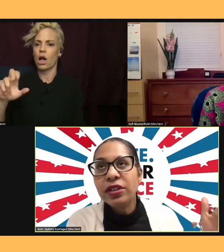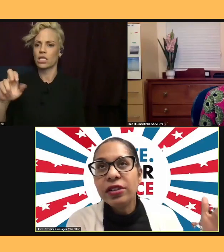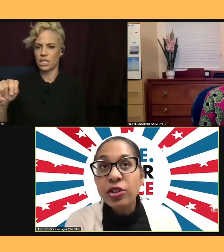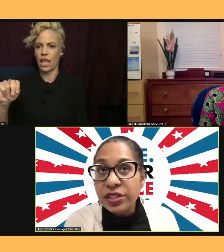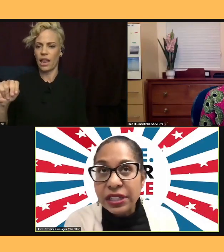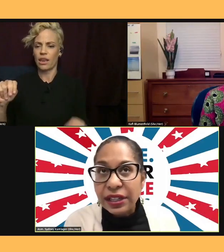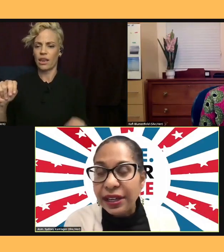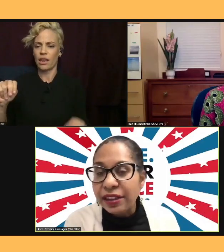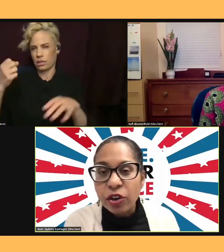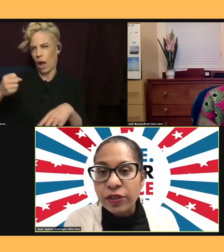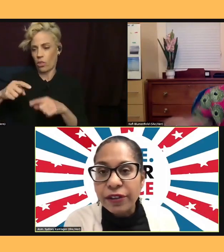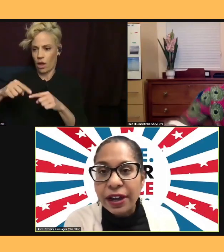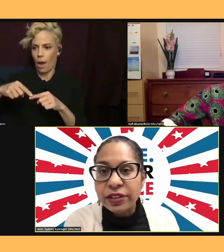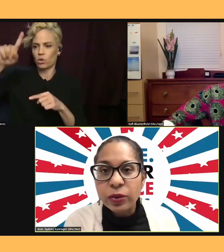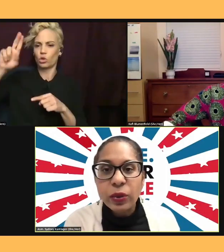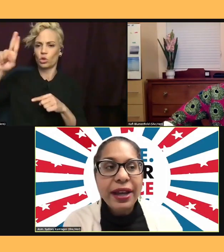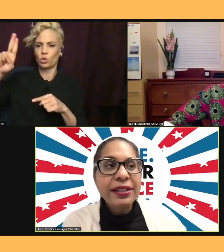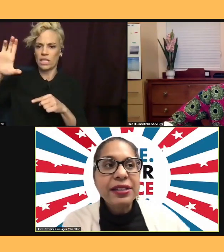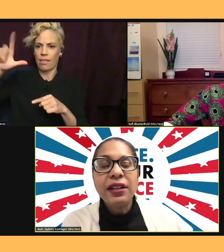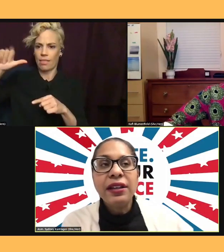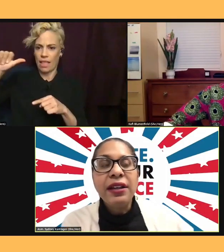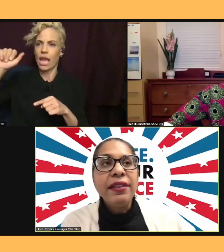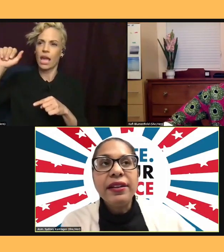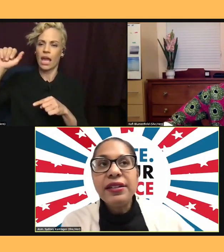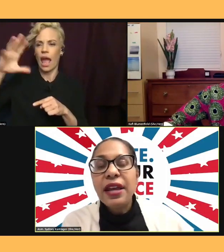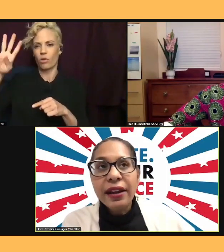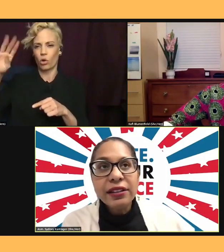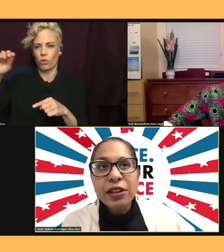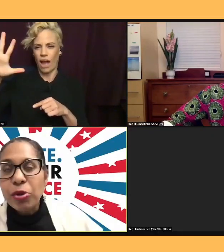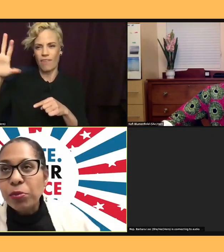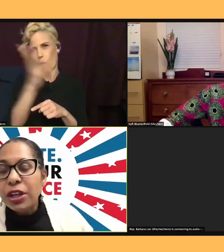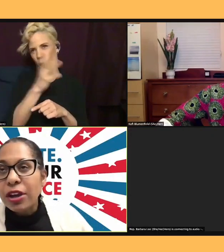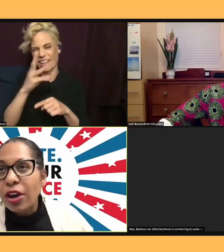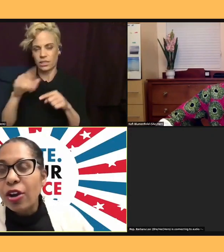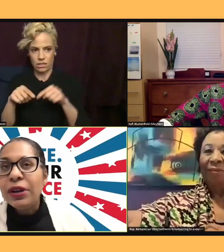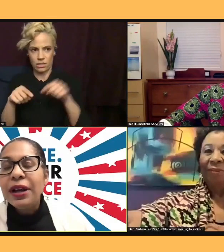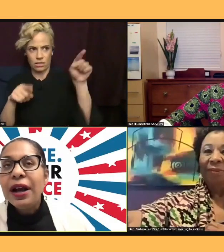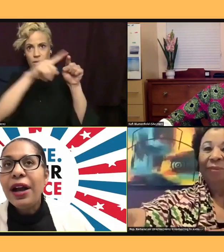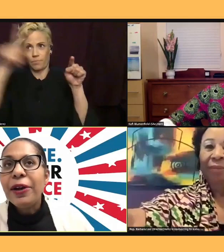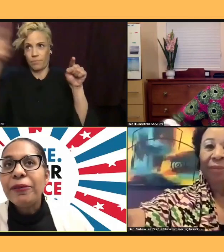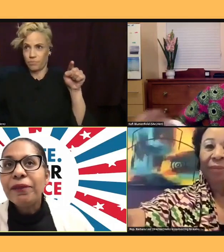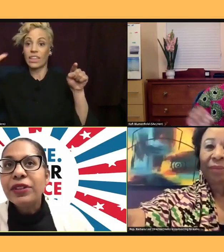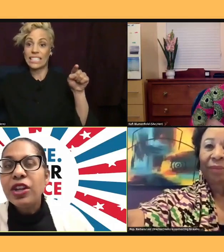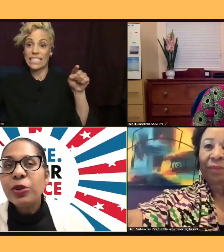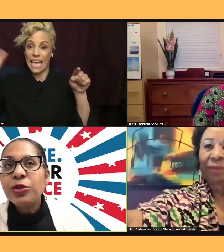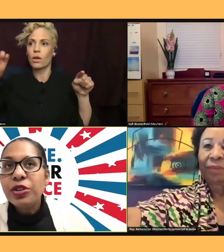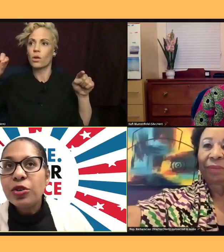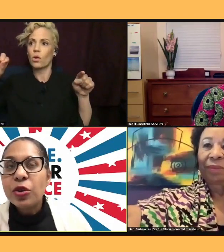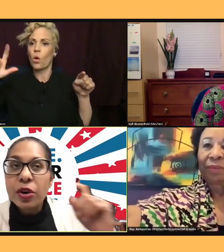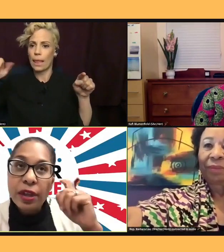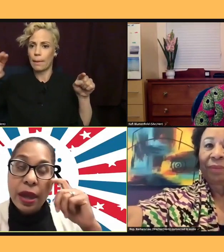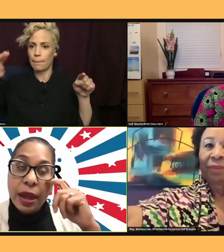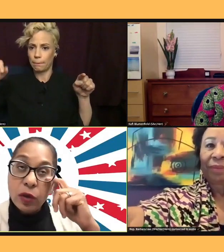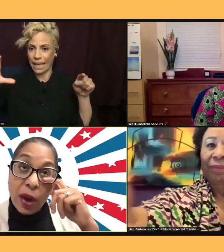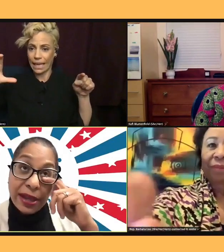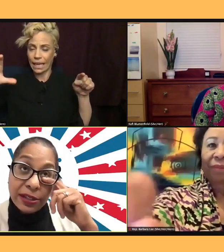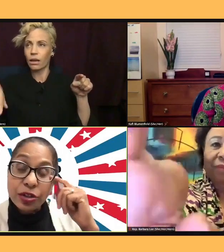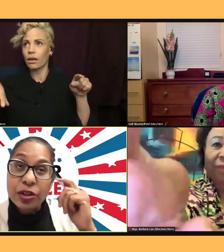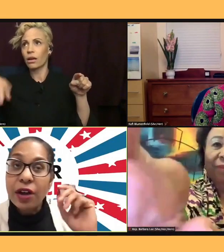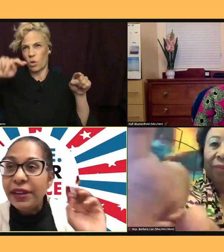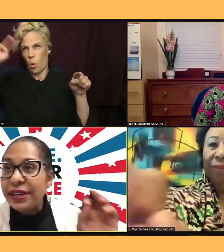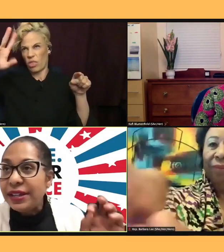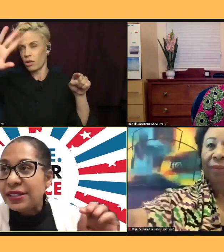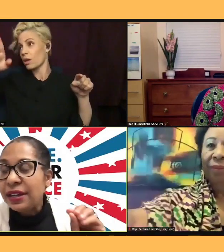in the 405 to the west, to the 10, Olympic Pico, you know, to the north, and western on the east.